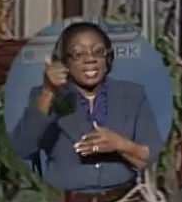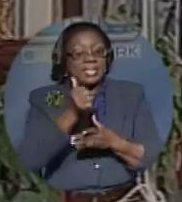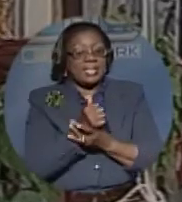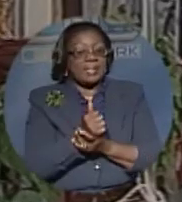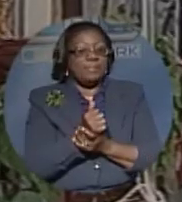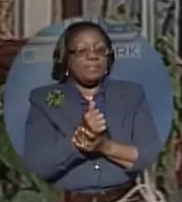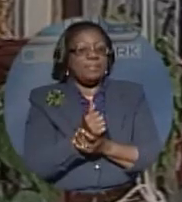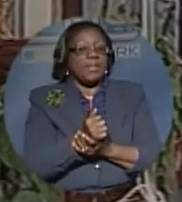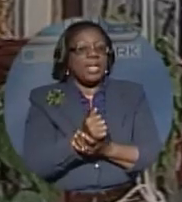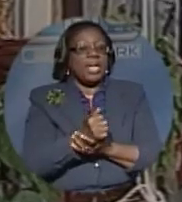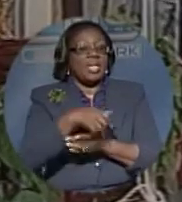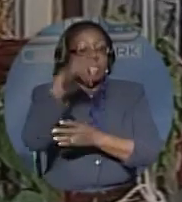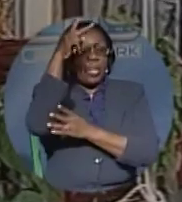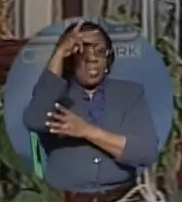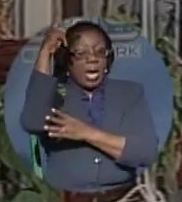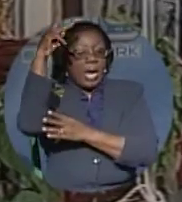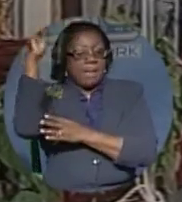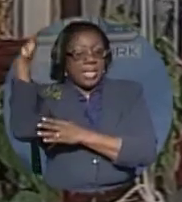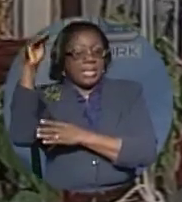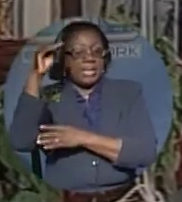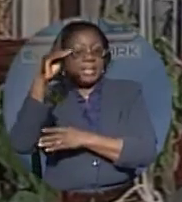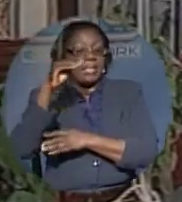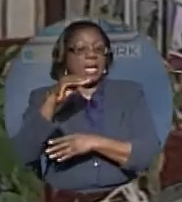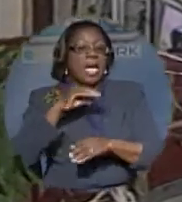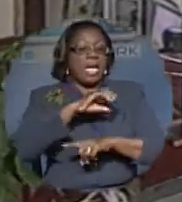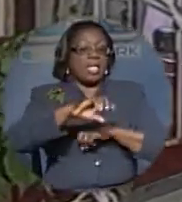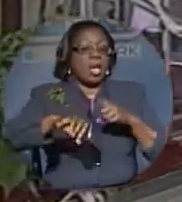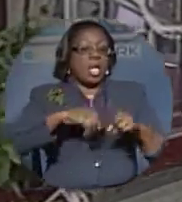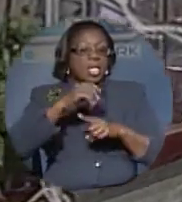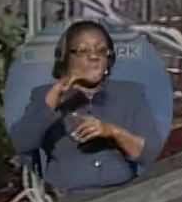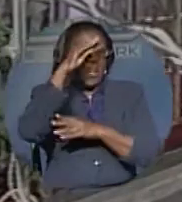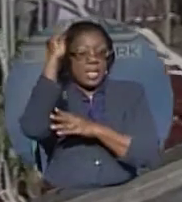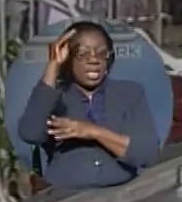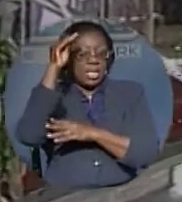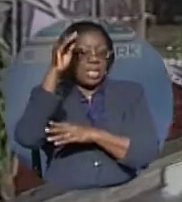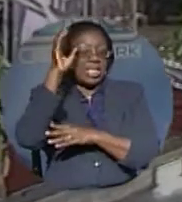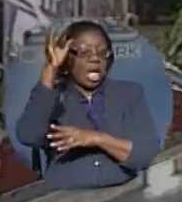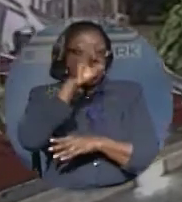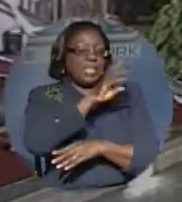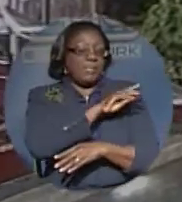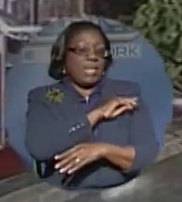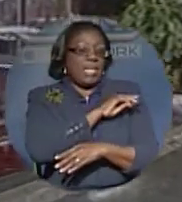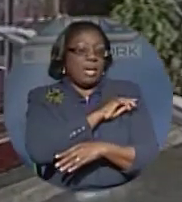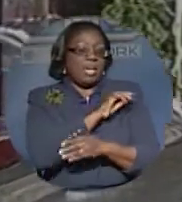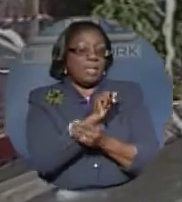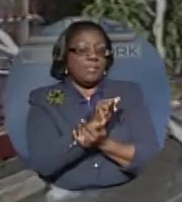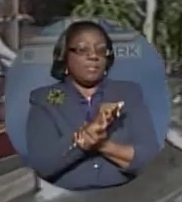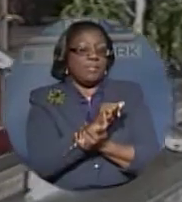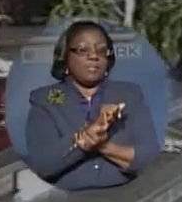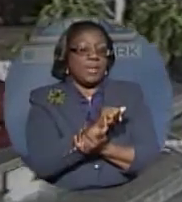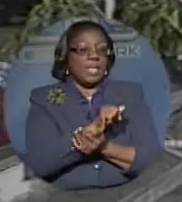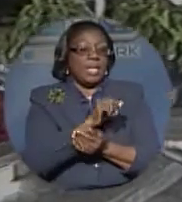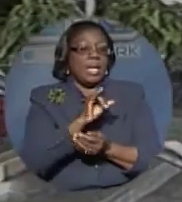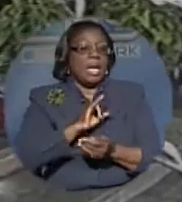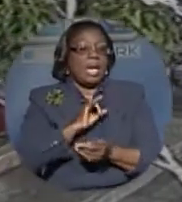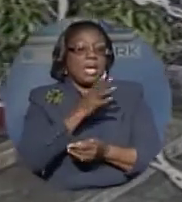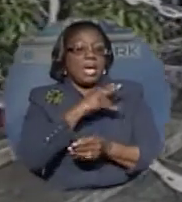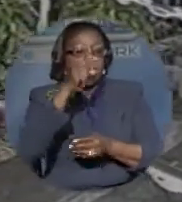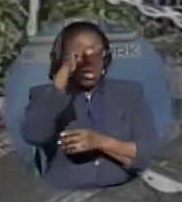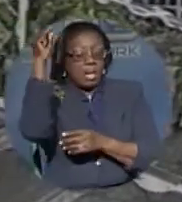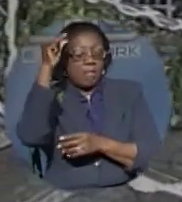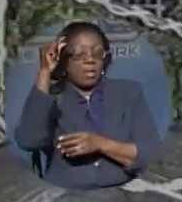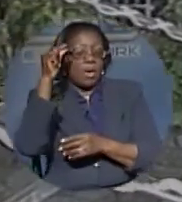And so are Prime Minister Hubert Ingram and Culture Minister Charles Maynard. I, and the government of the Bahamas,